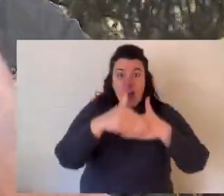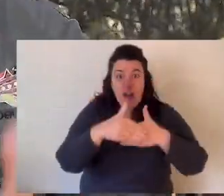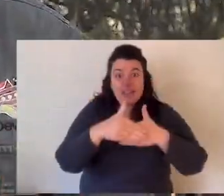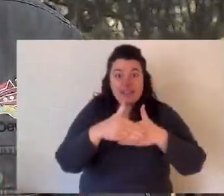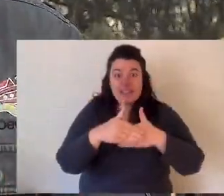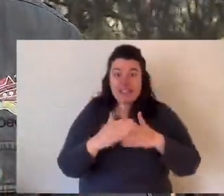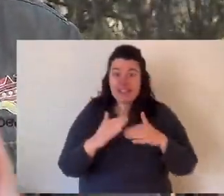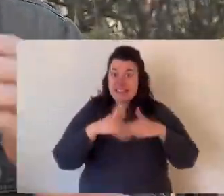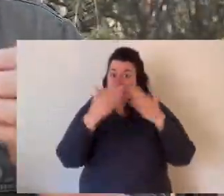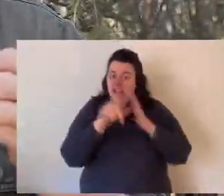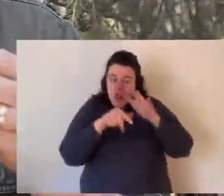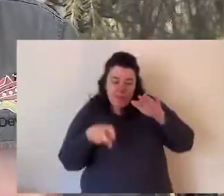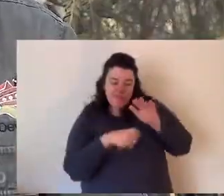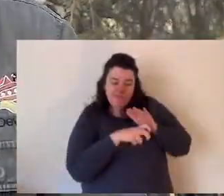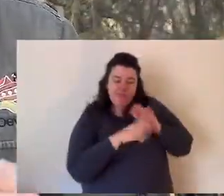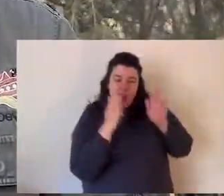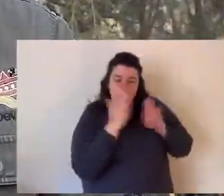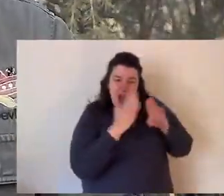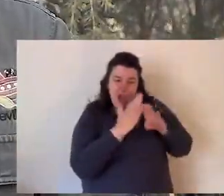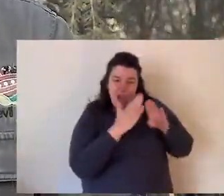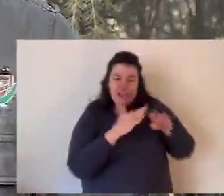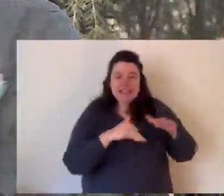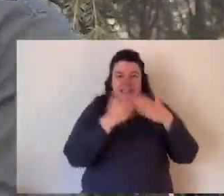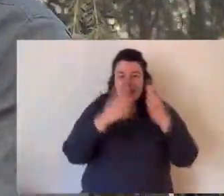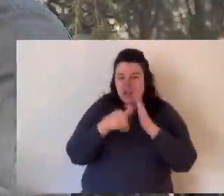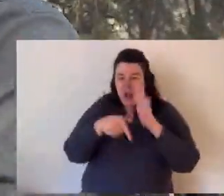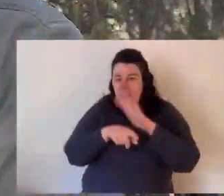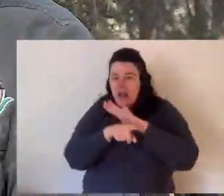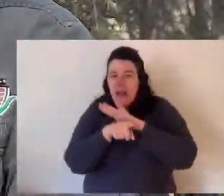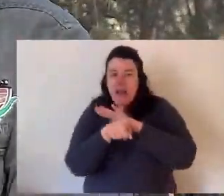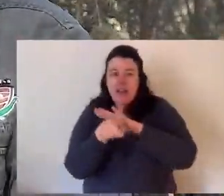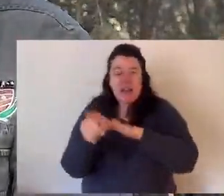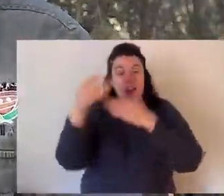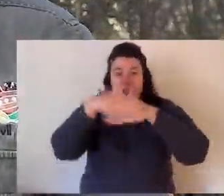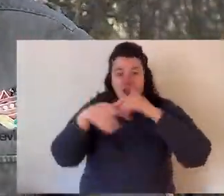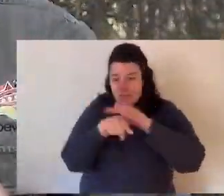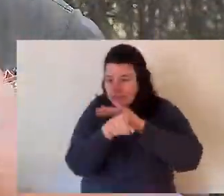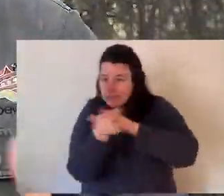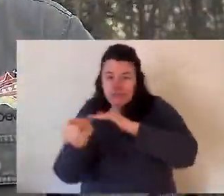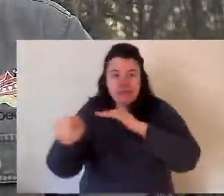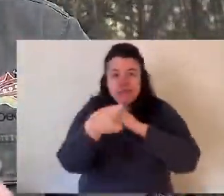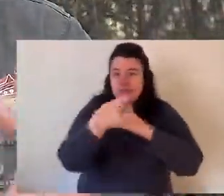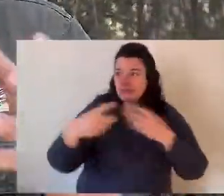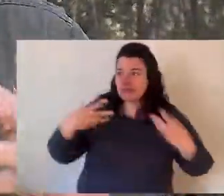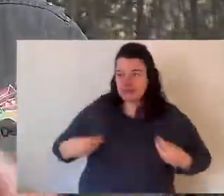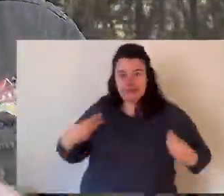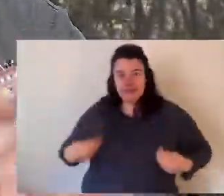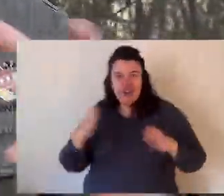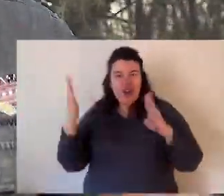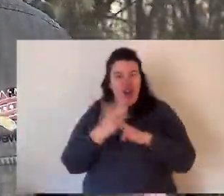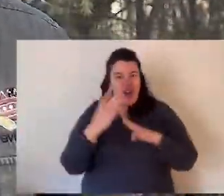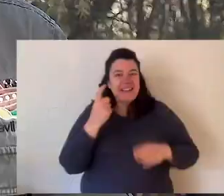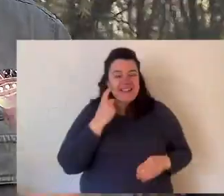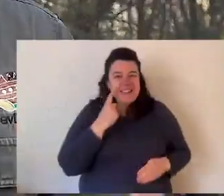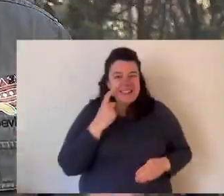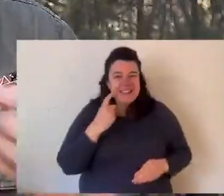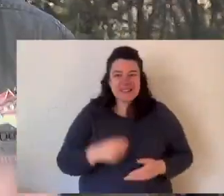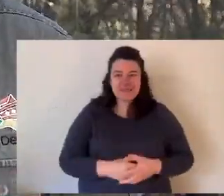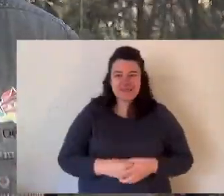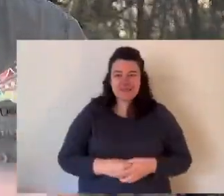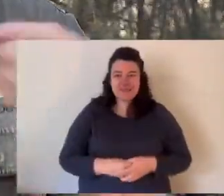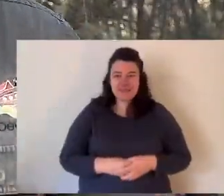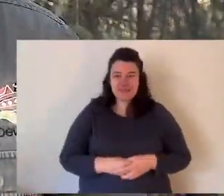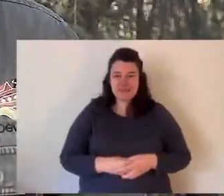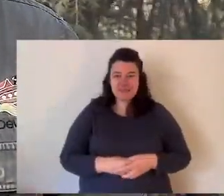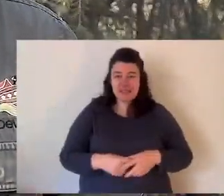They're nocturnal. So throughout the daytimes they're hidden in their little nest. But at night they emerge and that brown fawn coloration